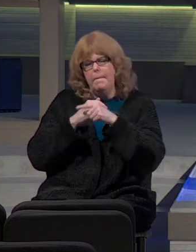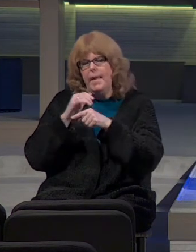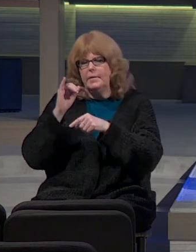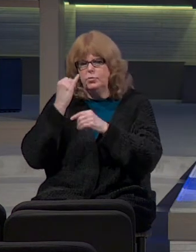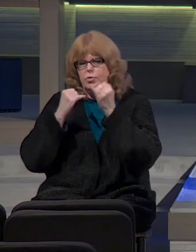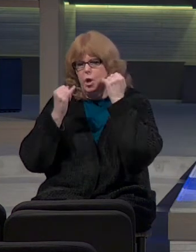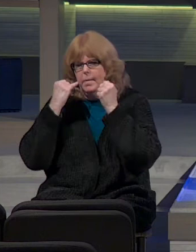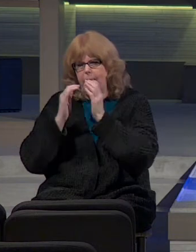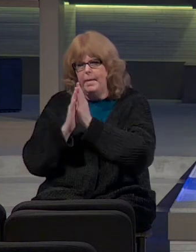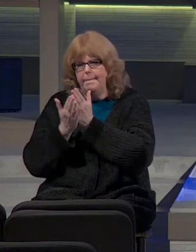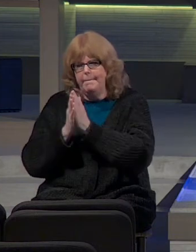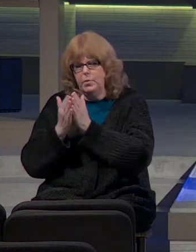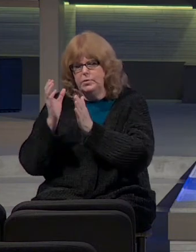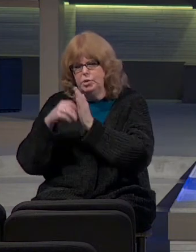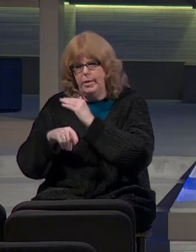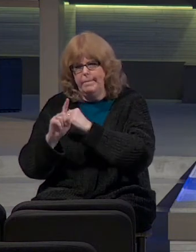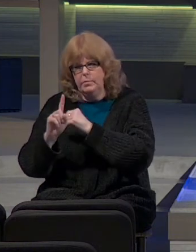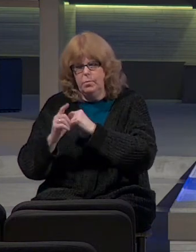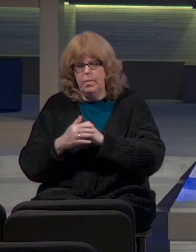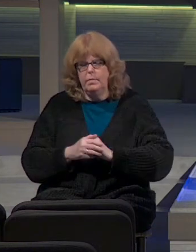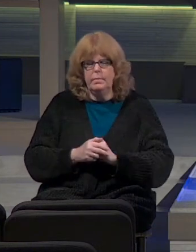quickly now. Back in chapter one.